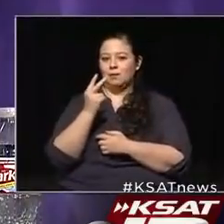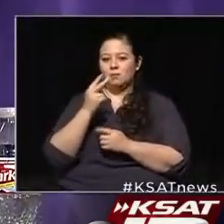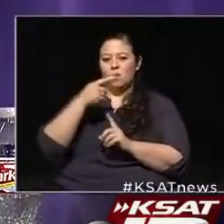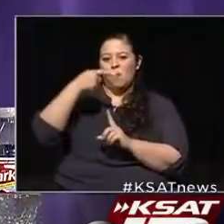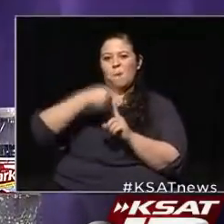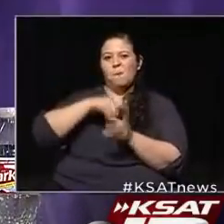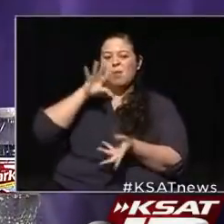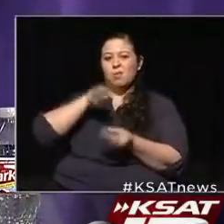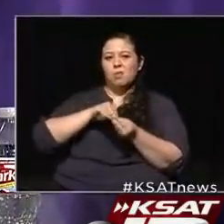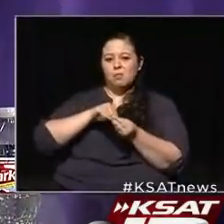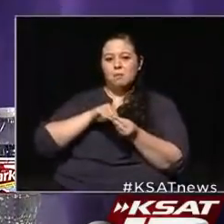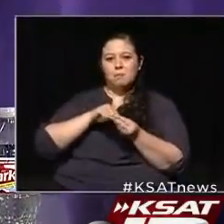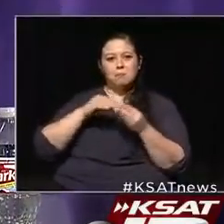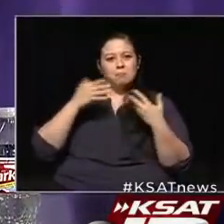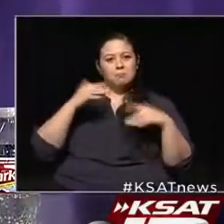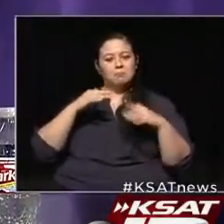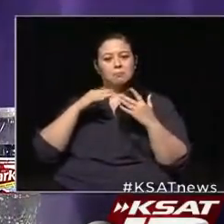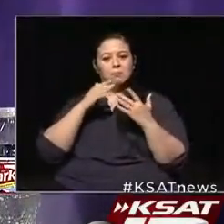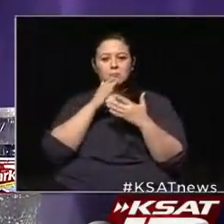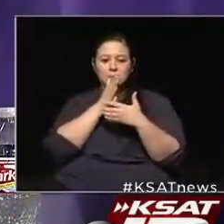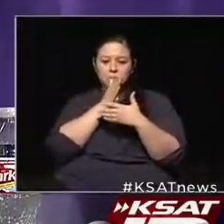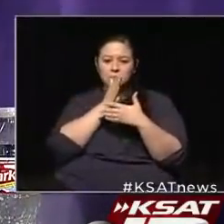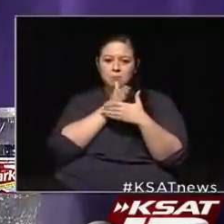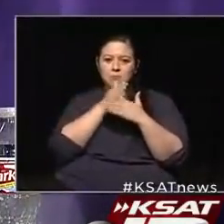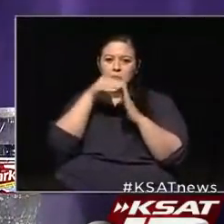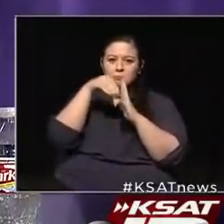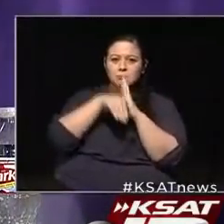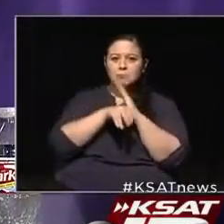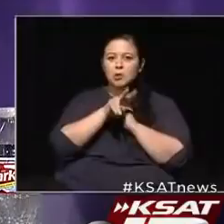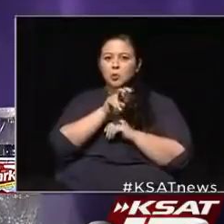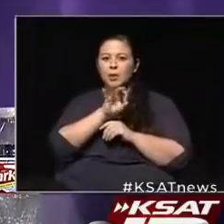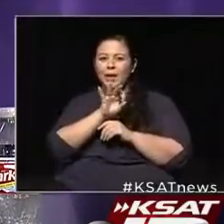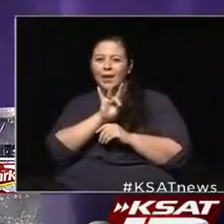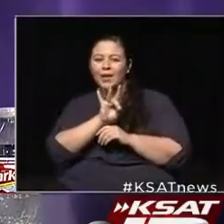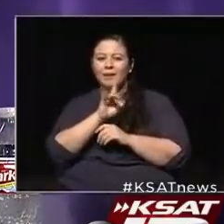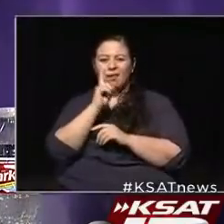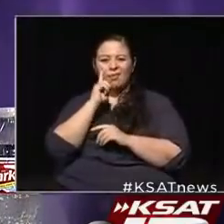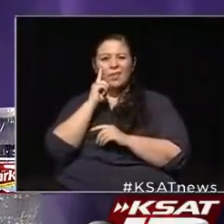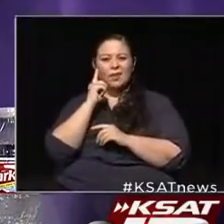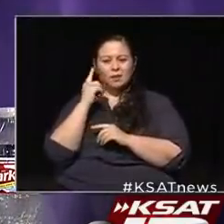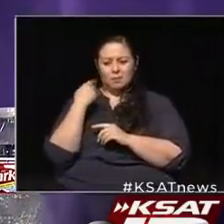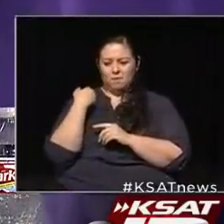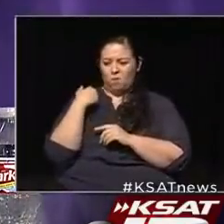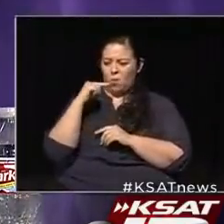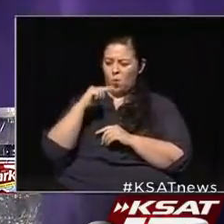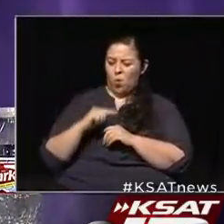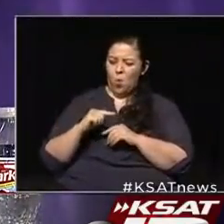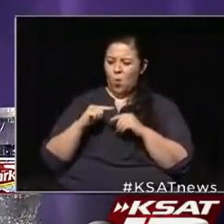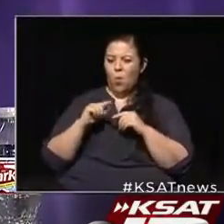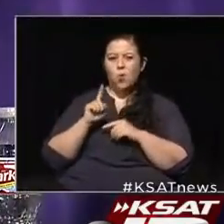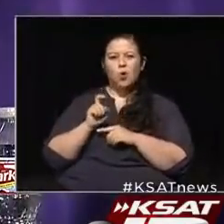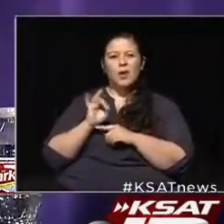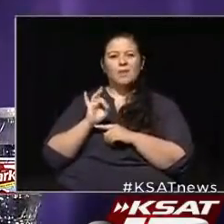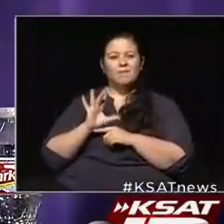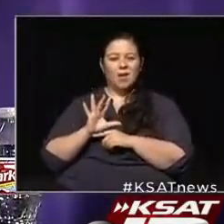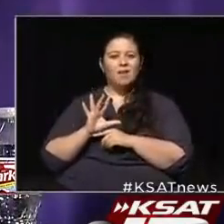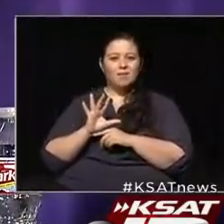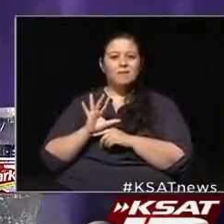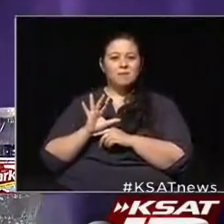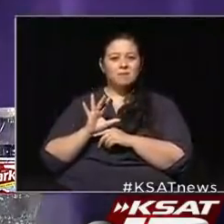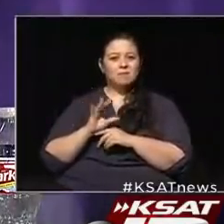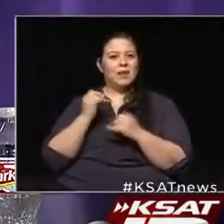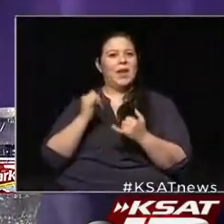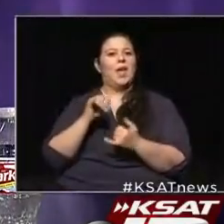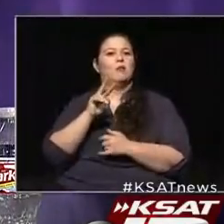month, we've kind of gone between 298 cases. I think we got down as low as 185, and we're at